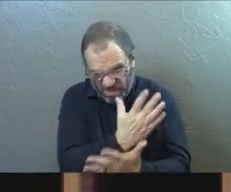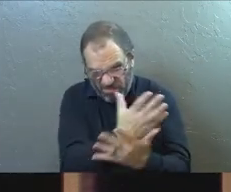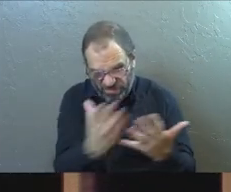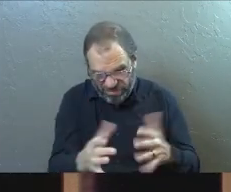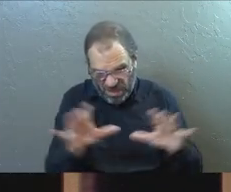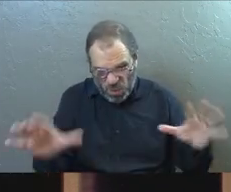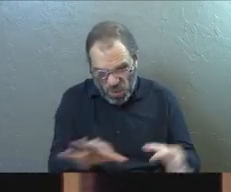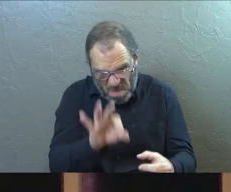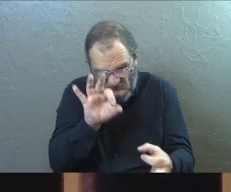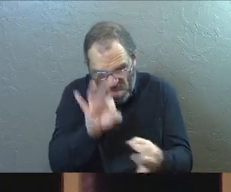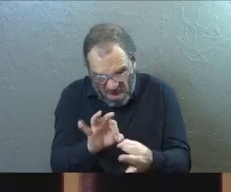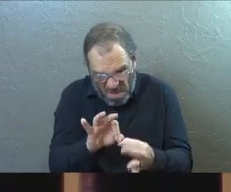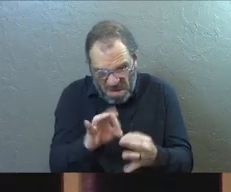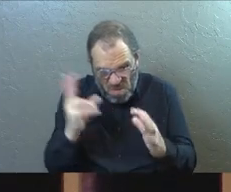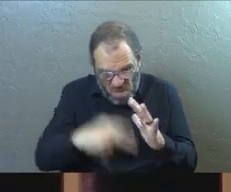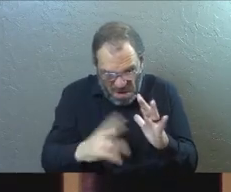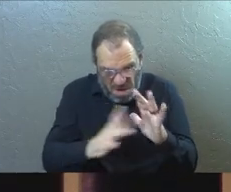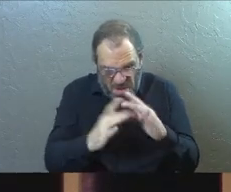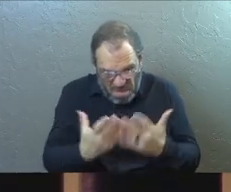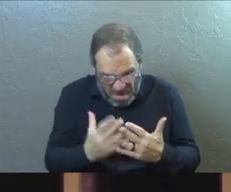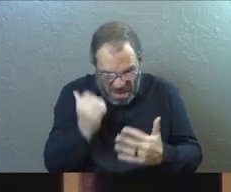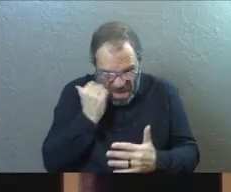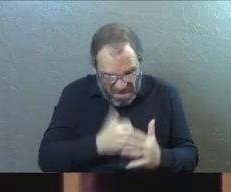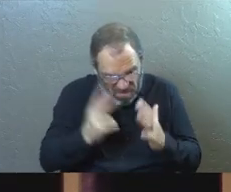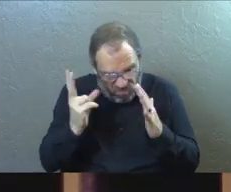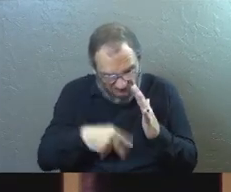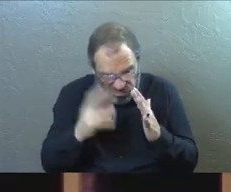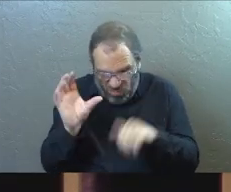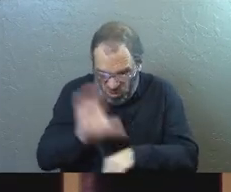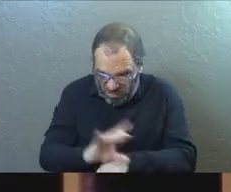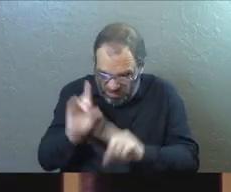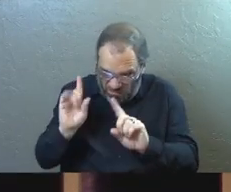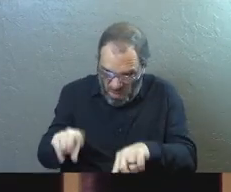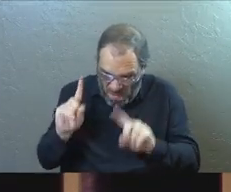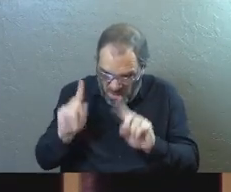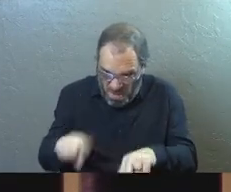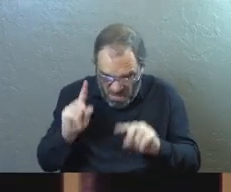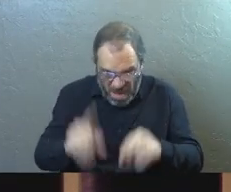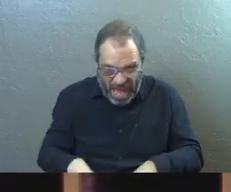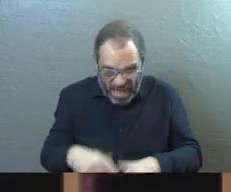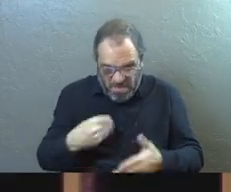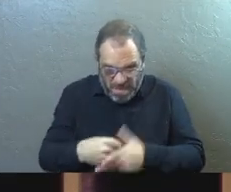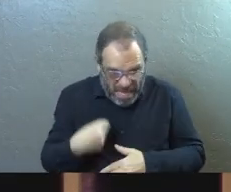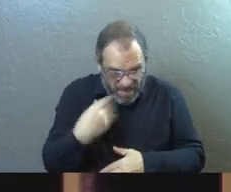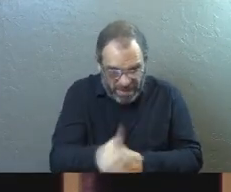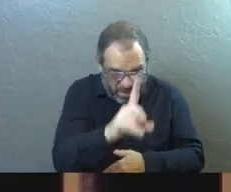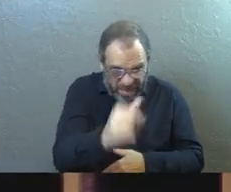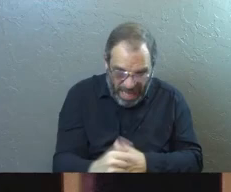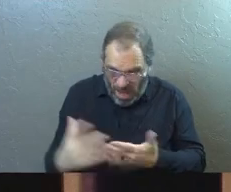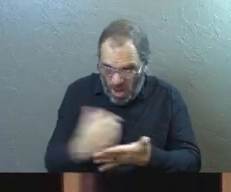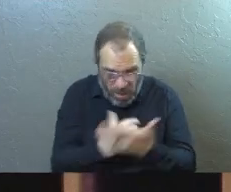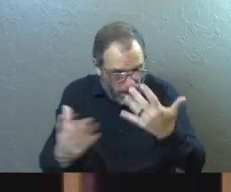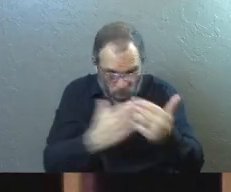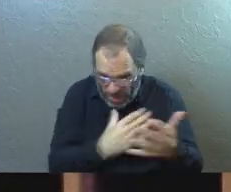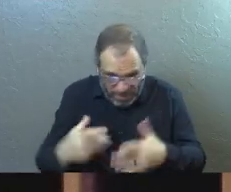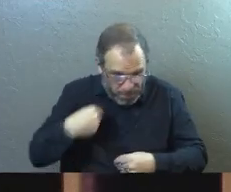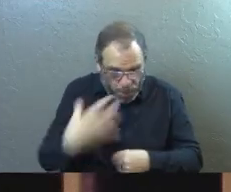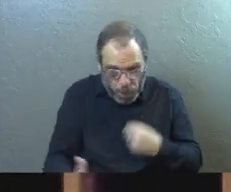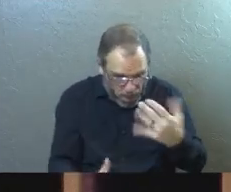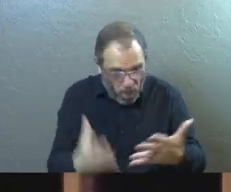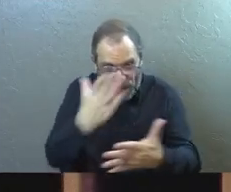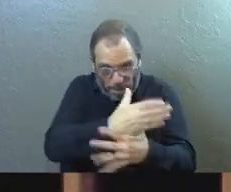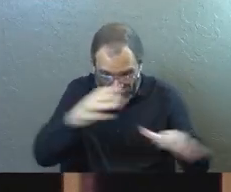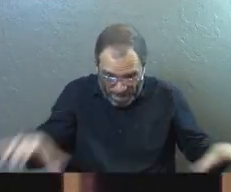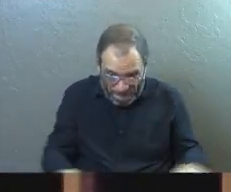And doing it perfectly and reading your Bible perfectly every day and going to church every single Sunday and giving the way that you're supposed to give and doing all of the things,